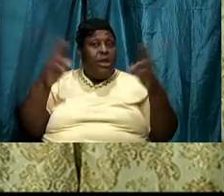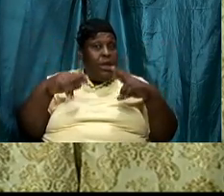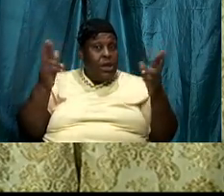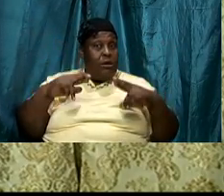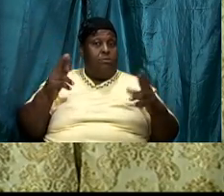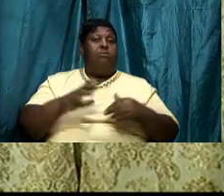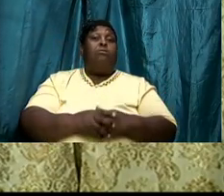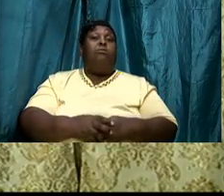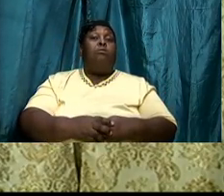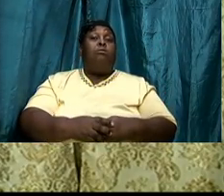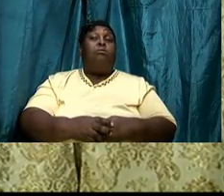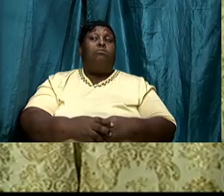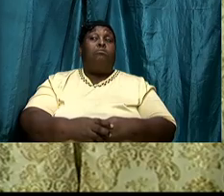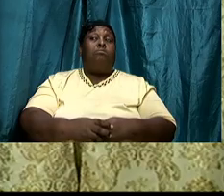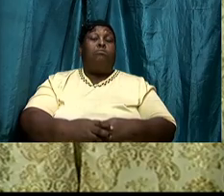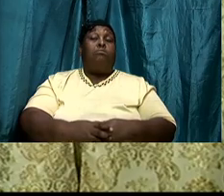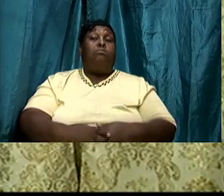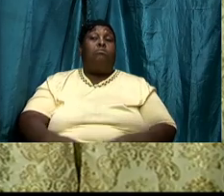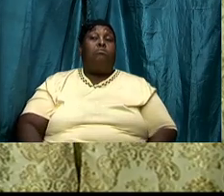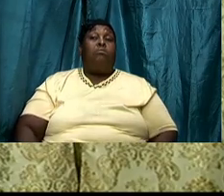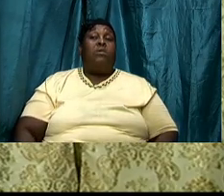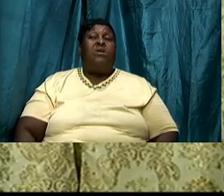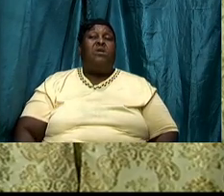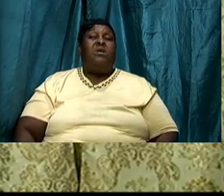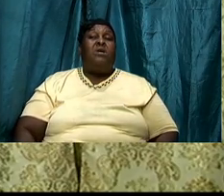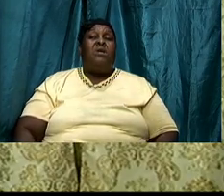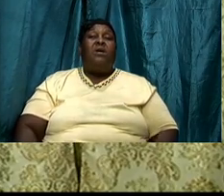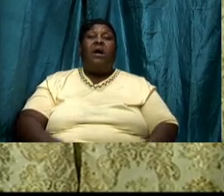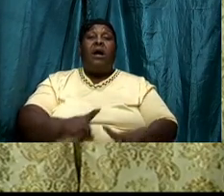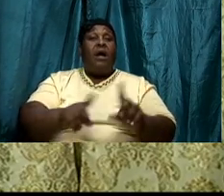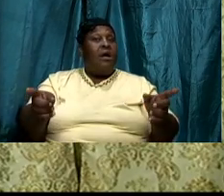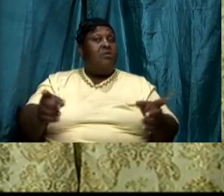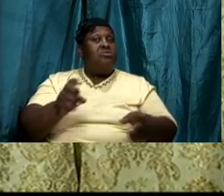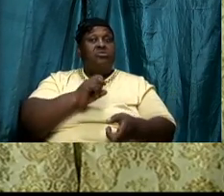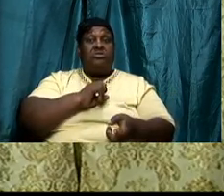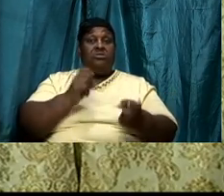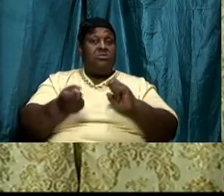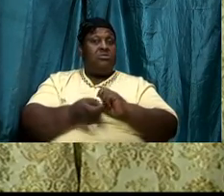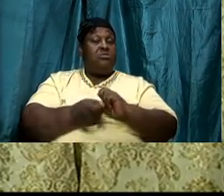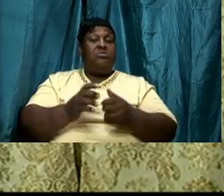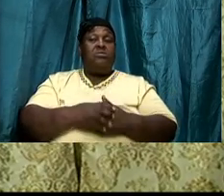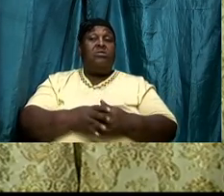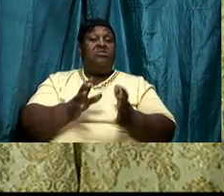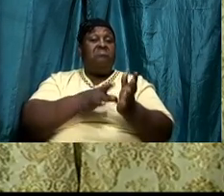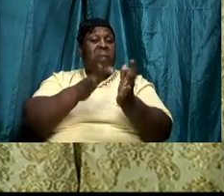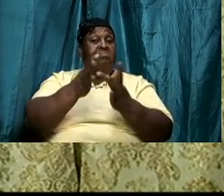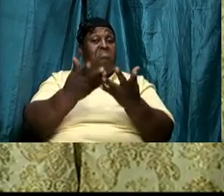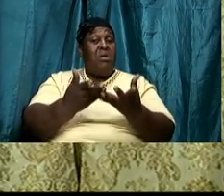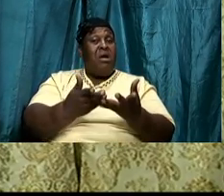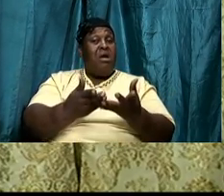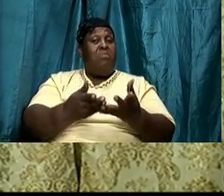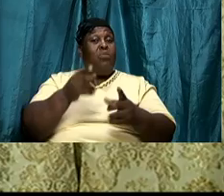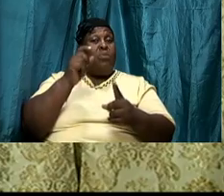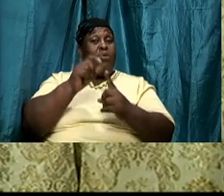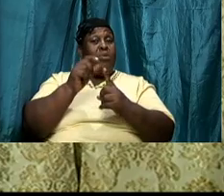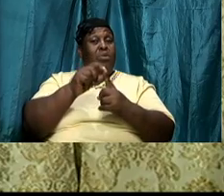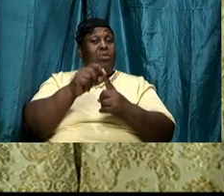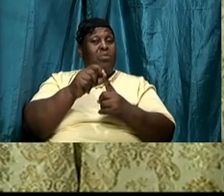happen yes and it cannot change Bible word